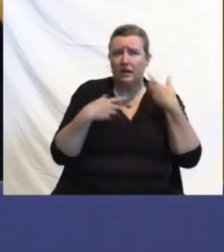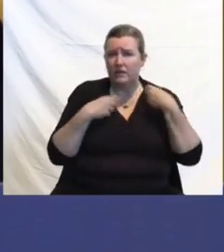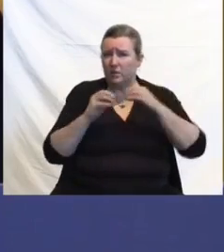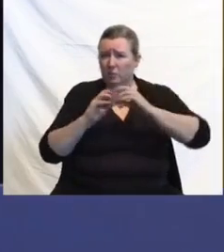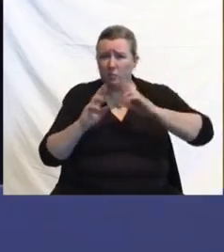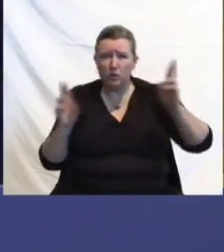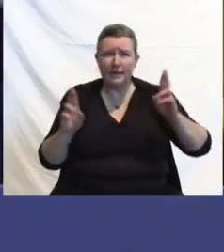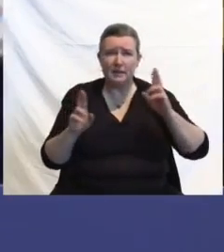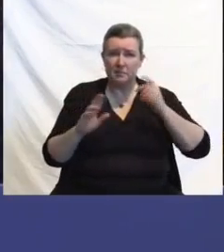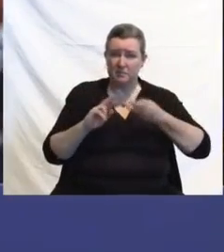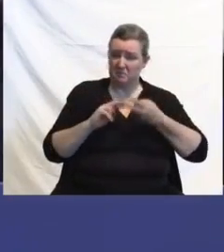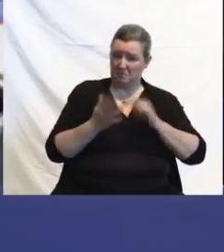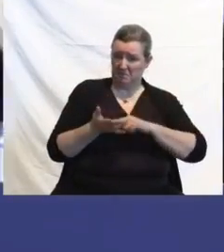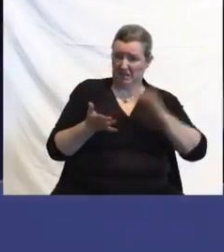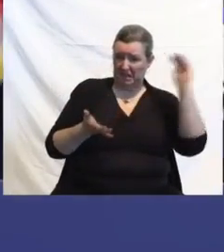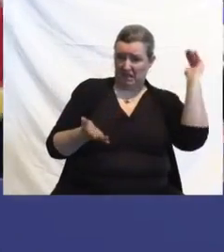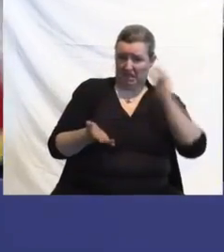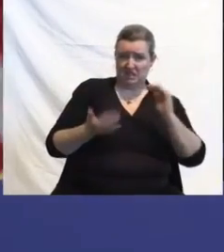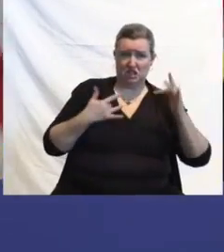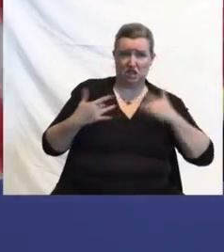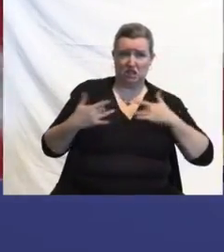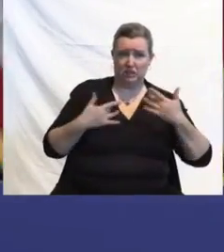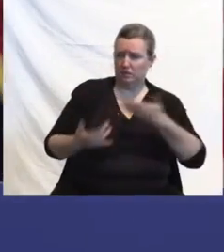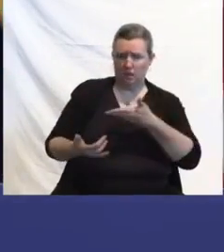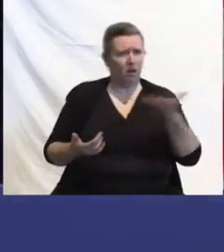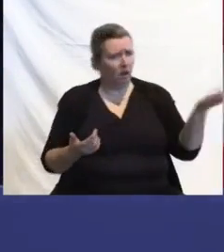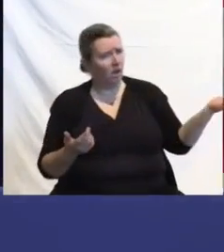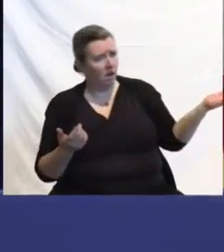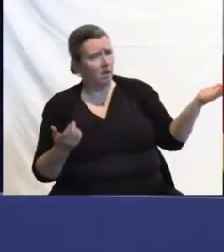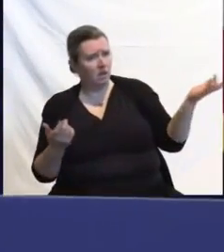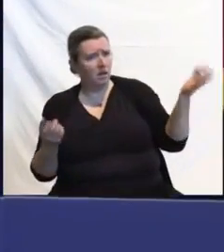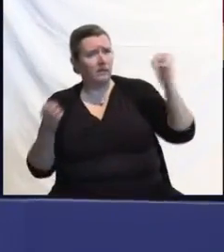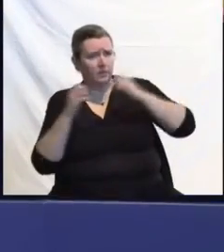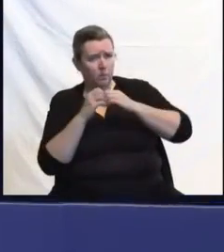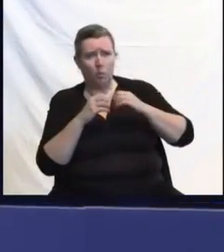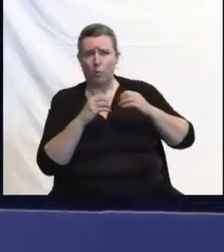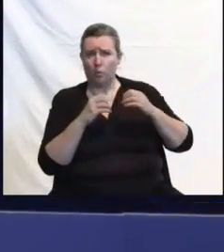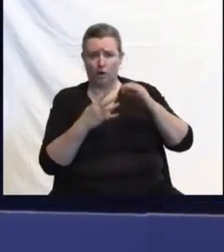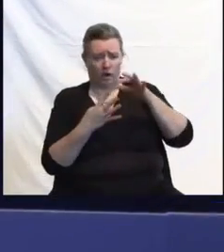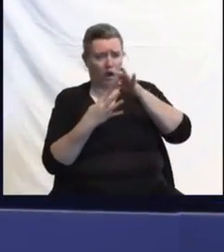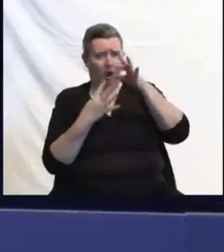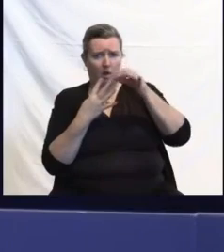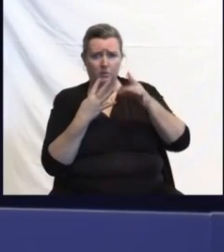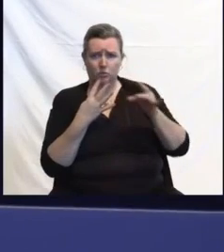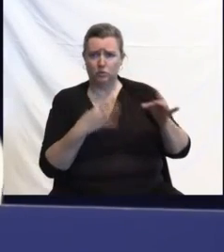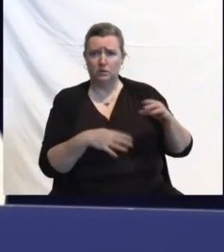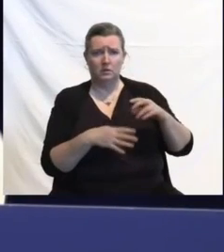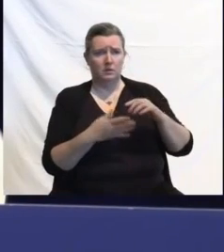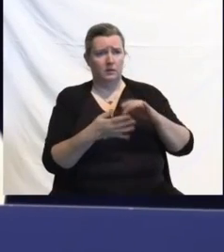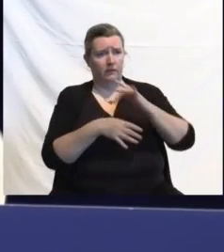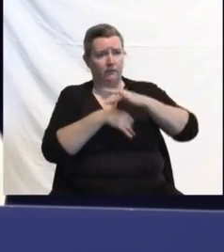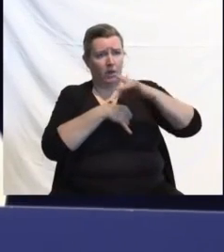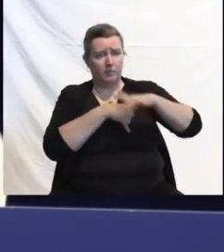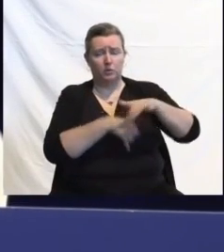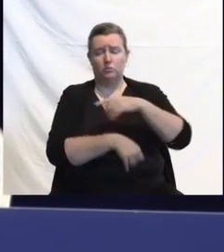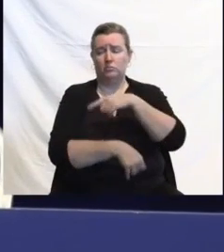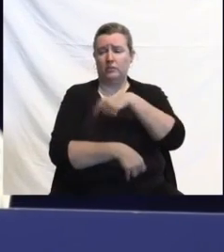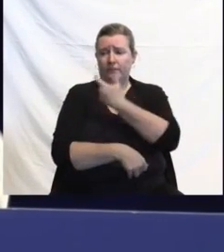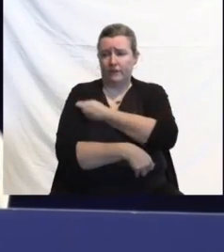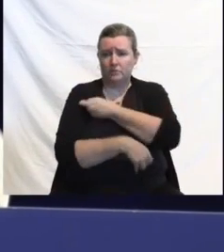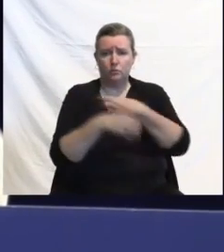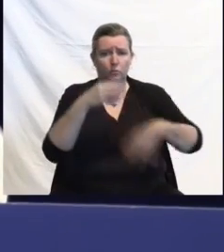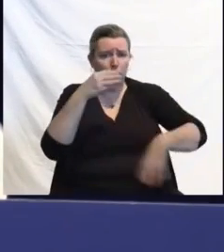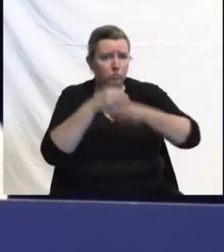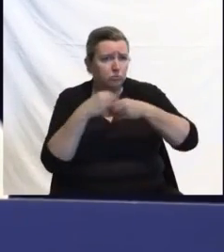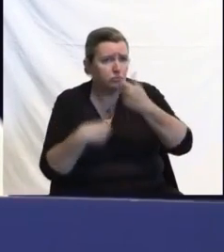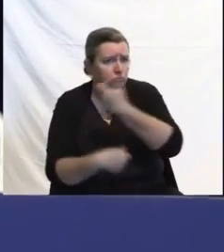Yeah, we not only have more tools in the toolkit, vaccination and boosters being the most important. But we've also been giving the same, the